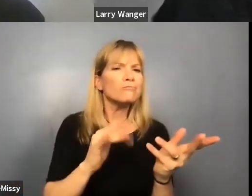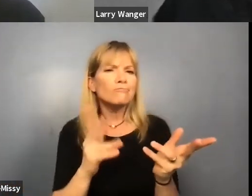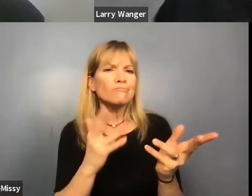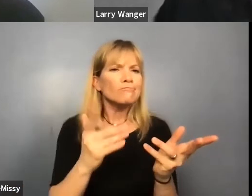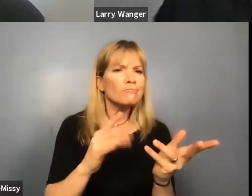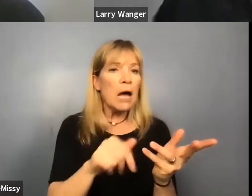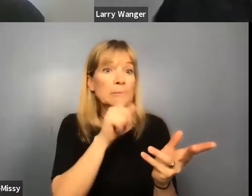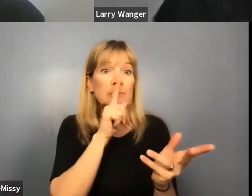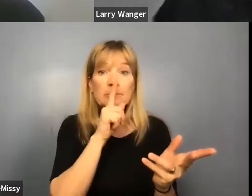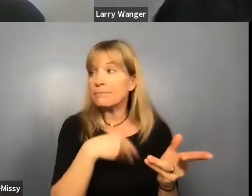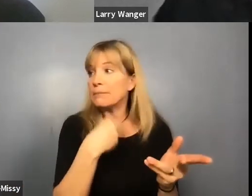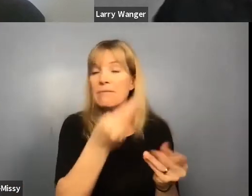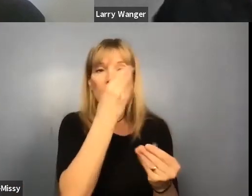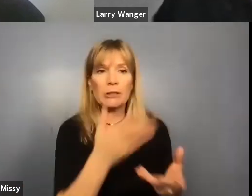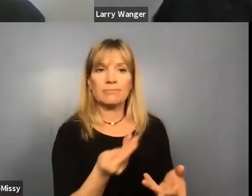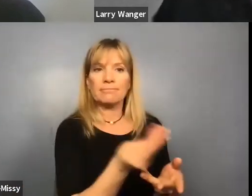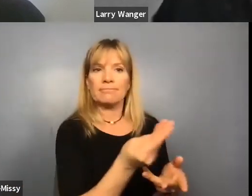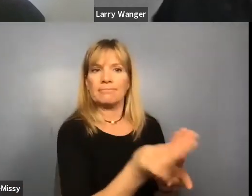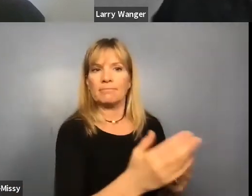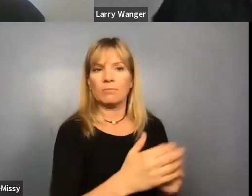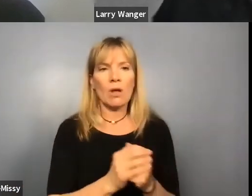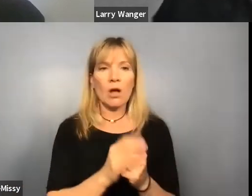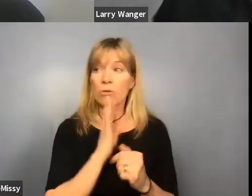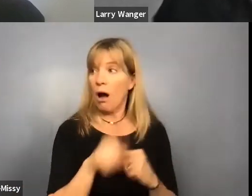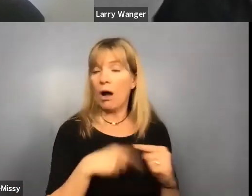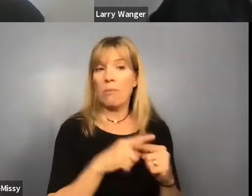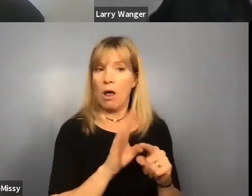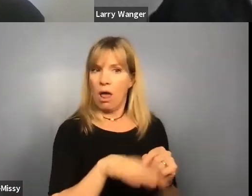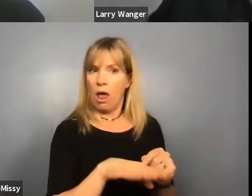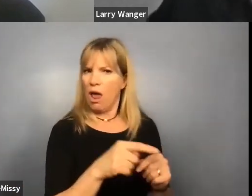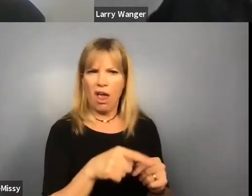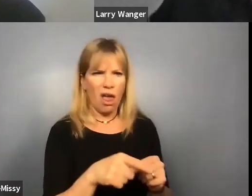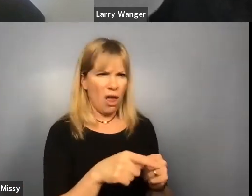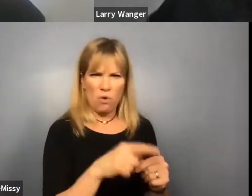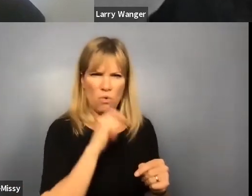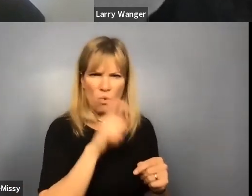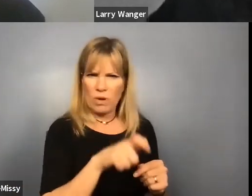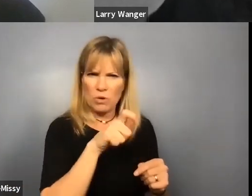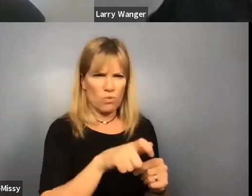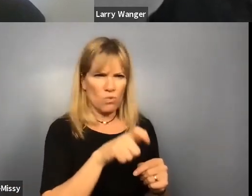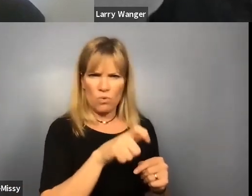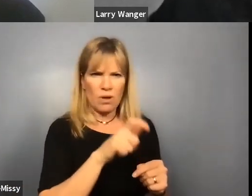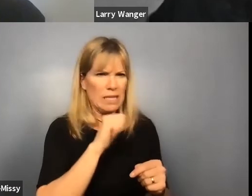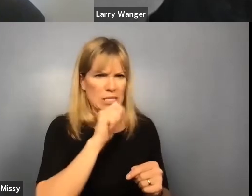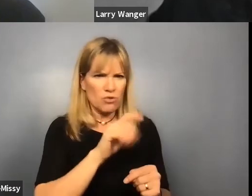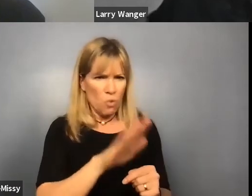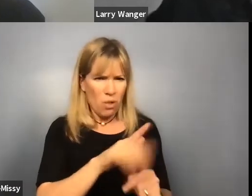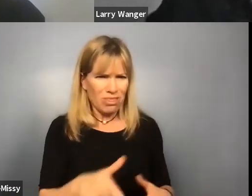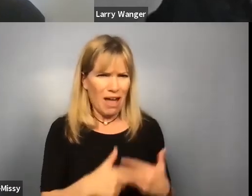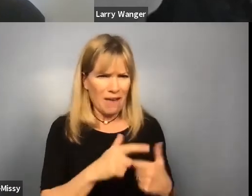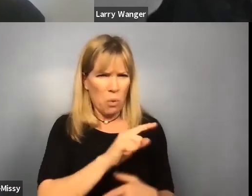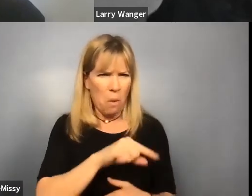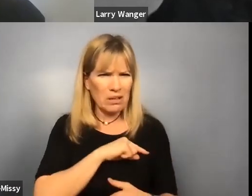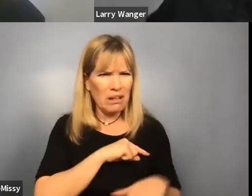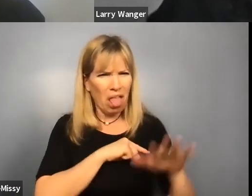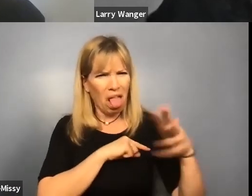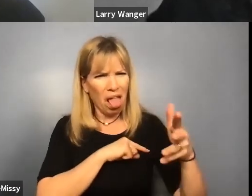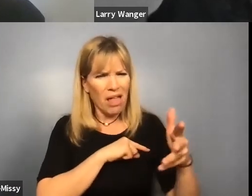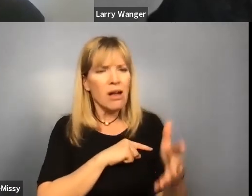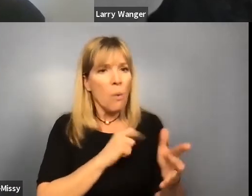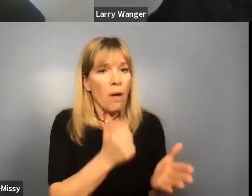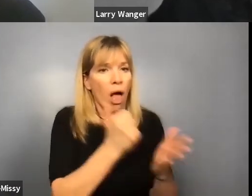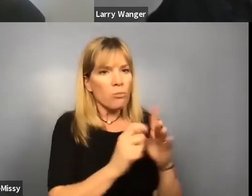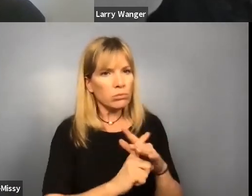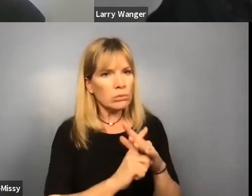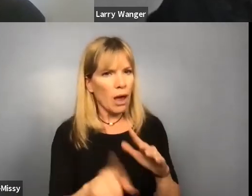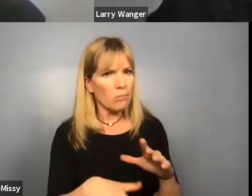covertly hand out information and talk about, Hey, this does not need to be the quality of your life. We can help you escape from